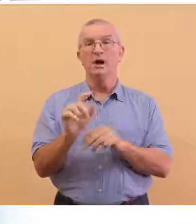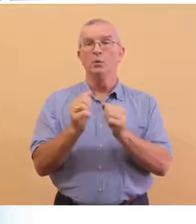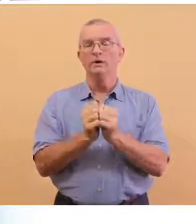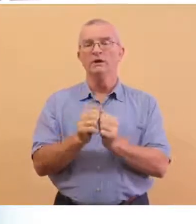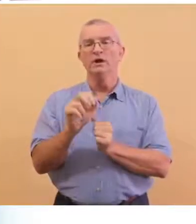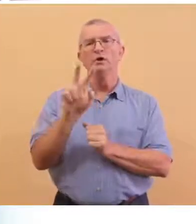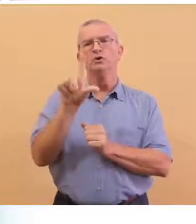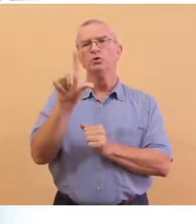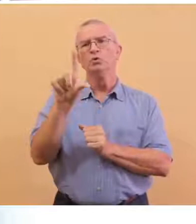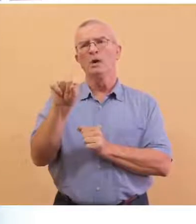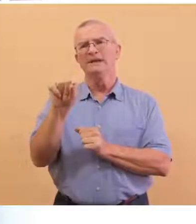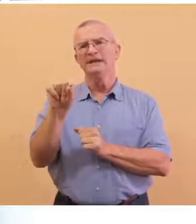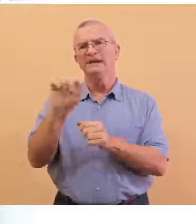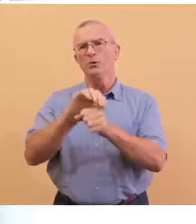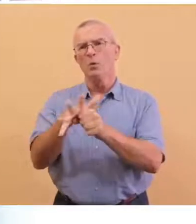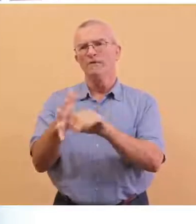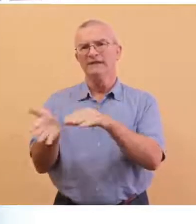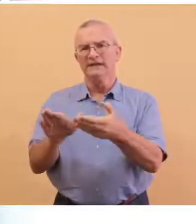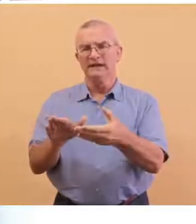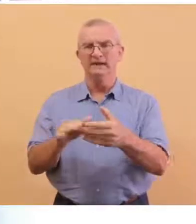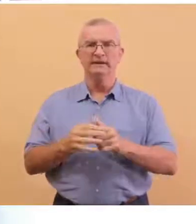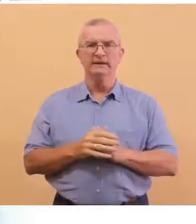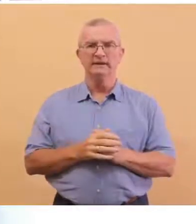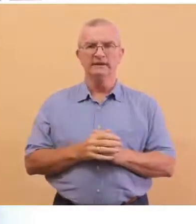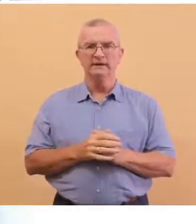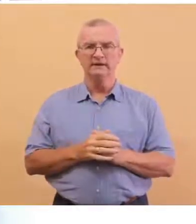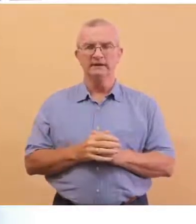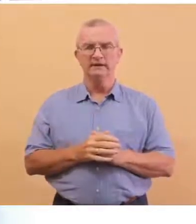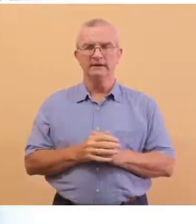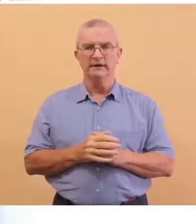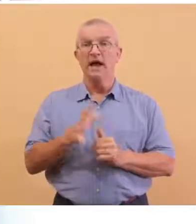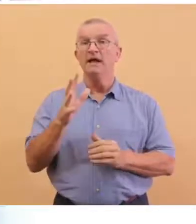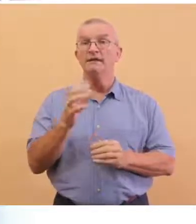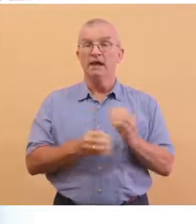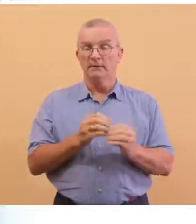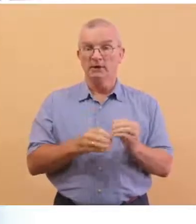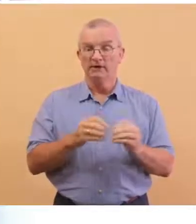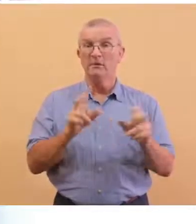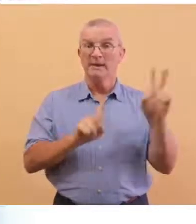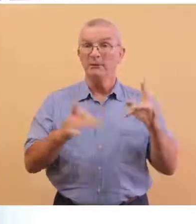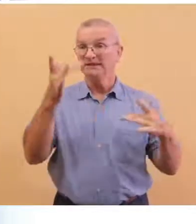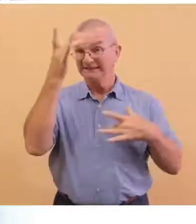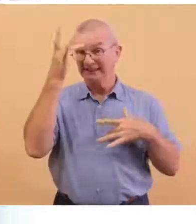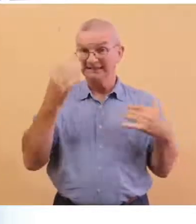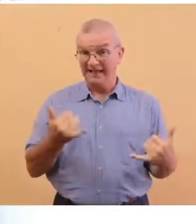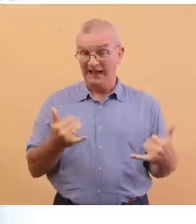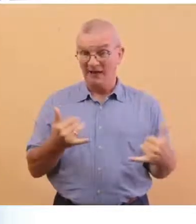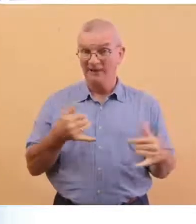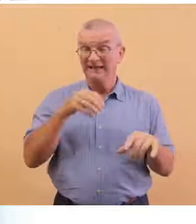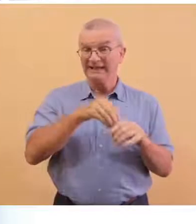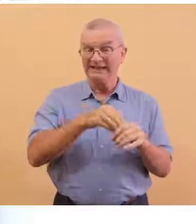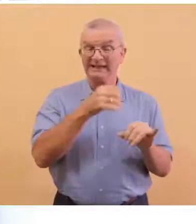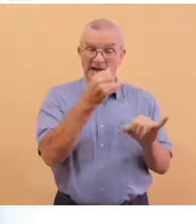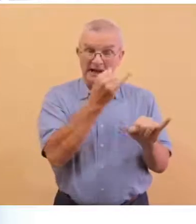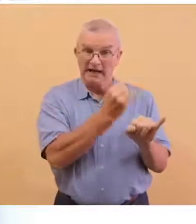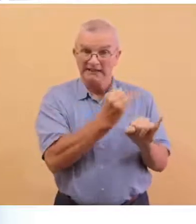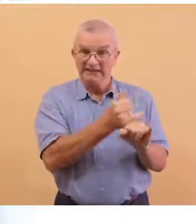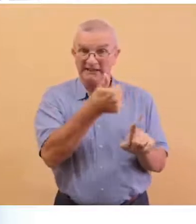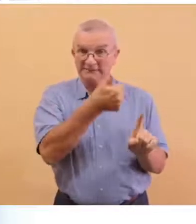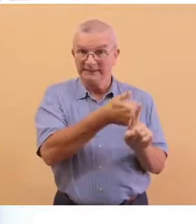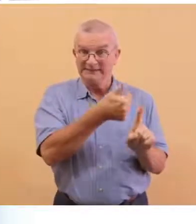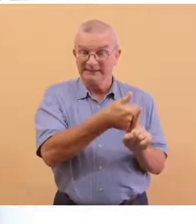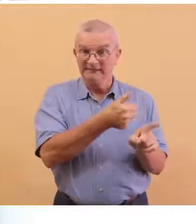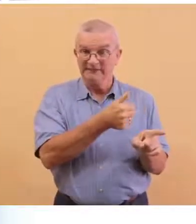20 COVID-related deaths. The number of active cases in institutional isolation